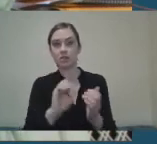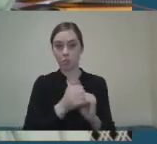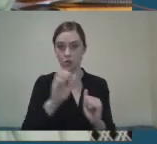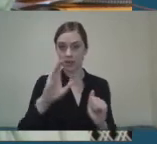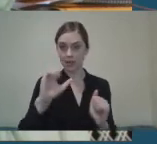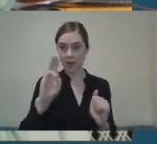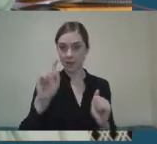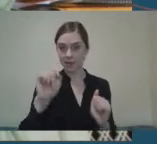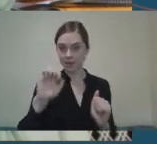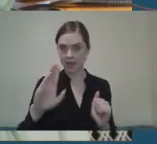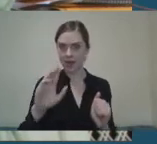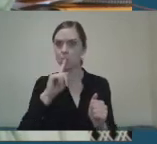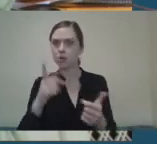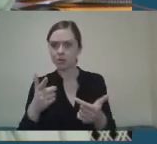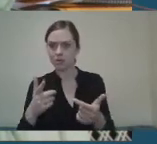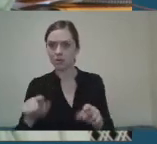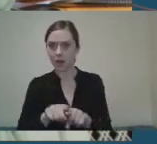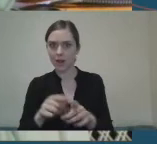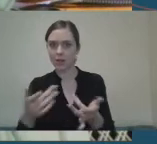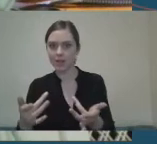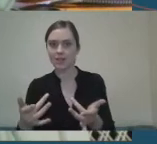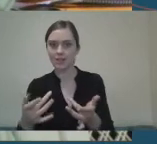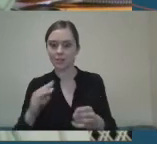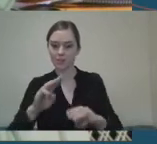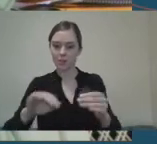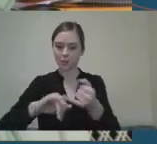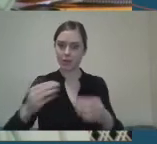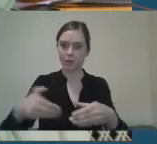disabilities, but also people who are involved in that sector, terms of